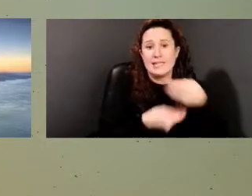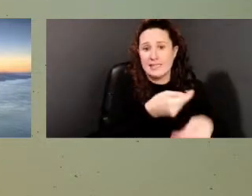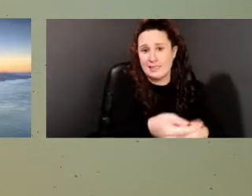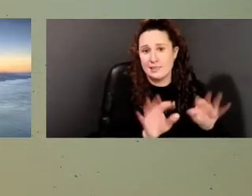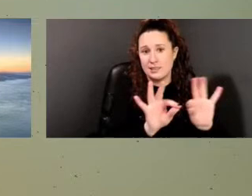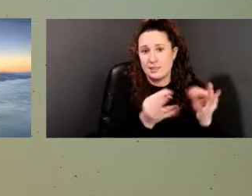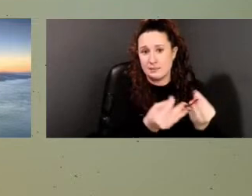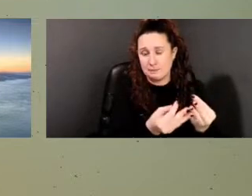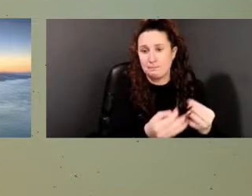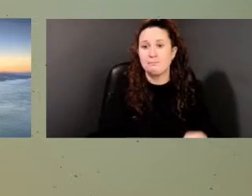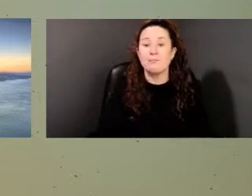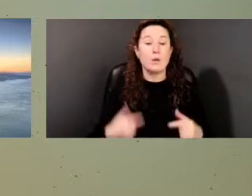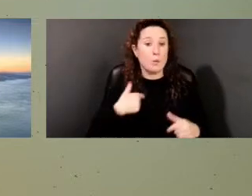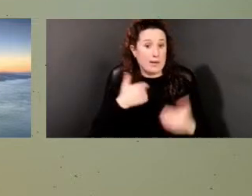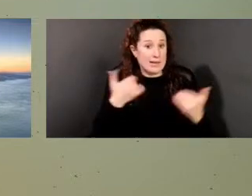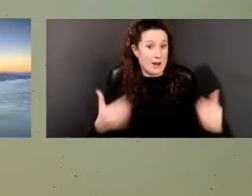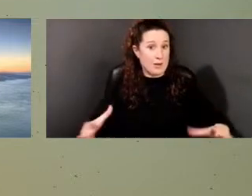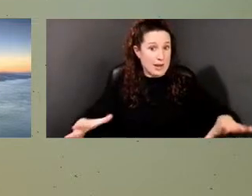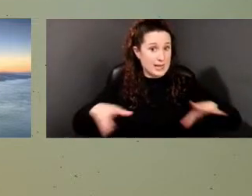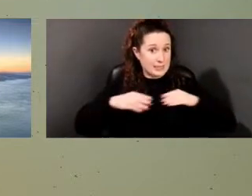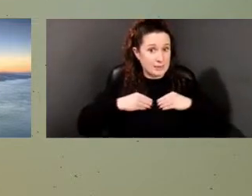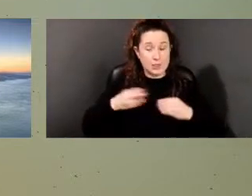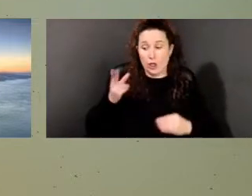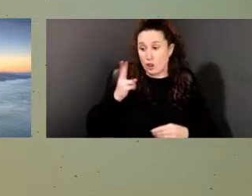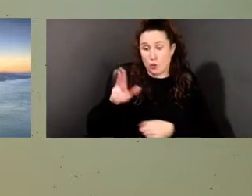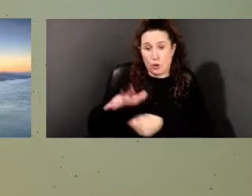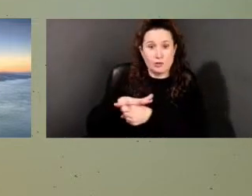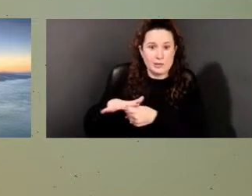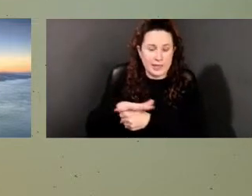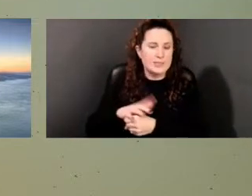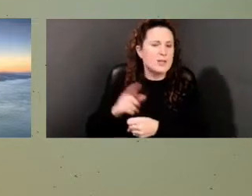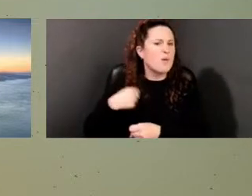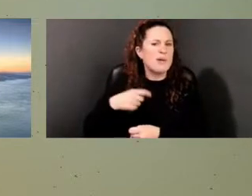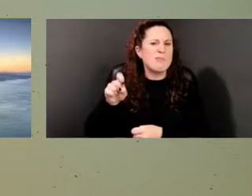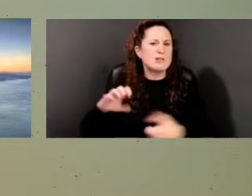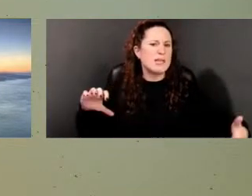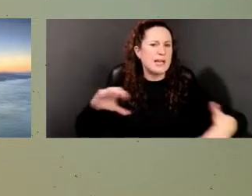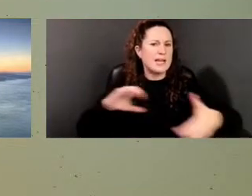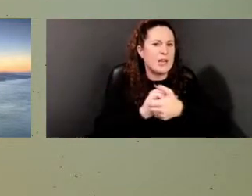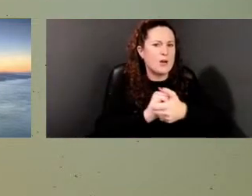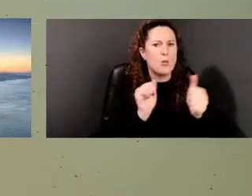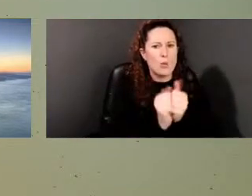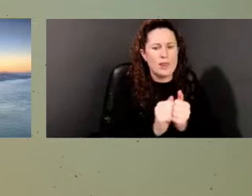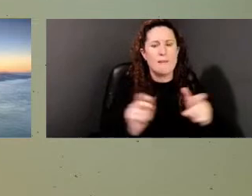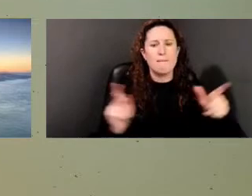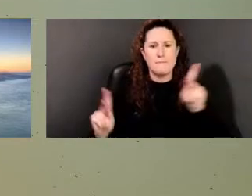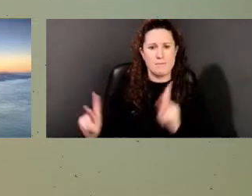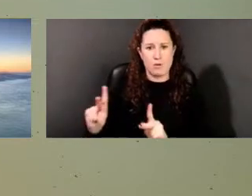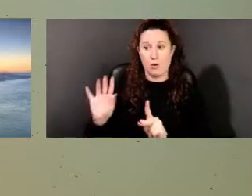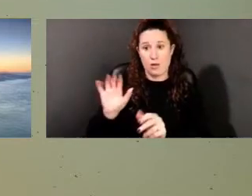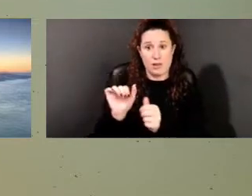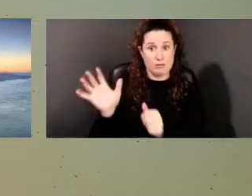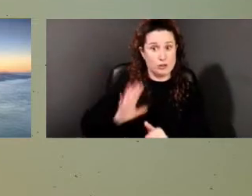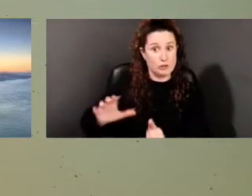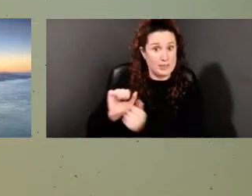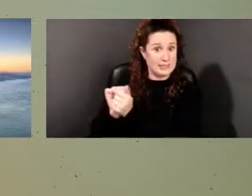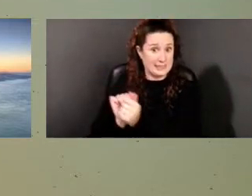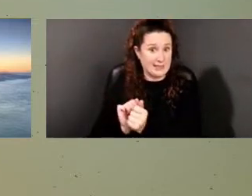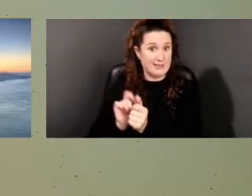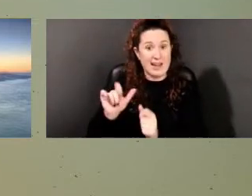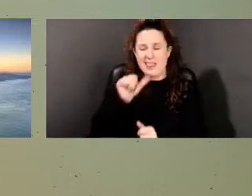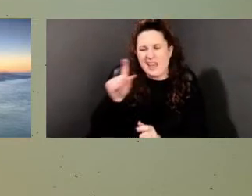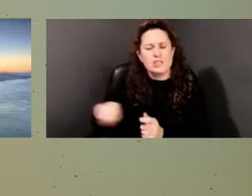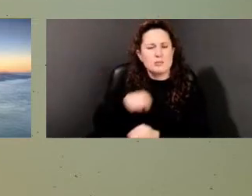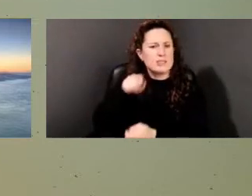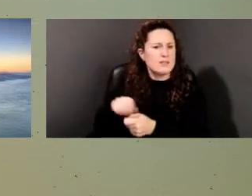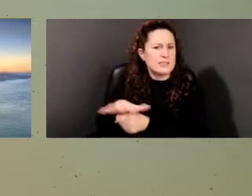now historic sites need to be engaged with descendants, the descendants of the people who were enslaved, not only at that particular site,